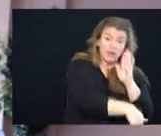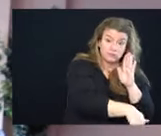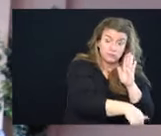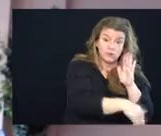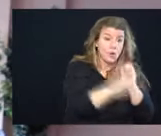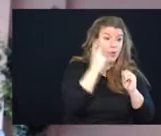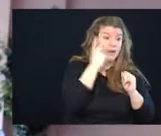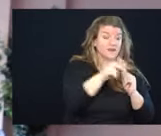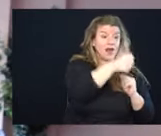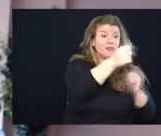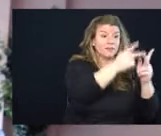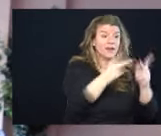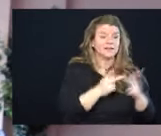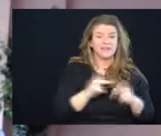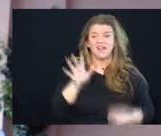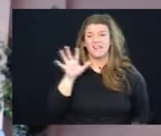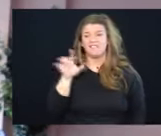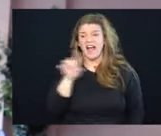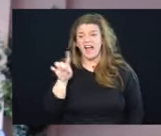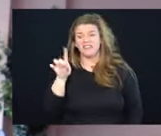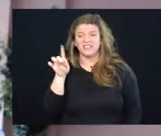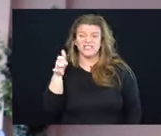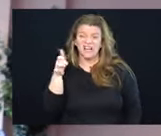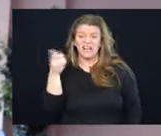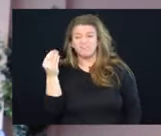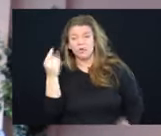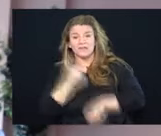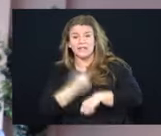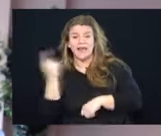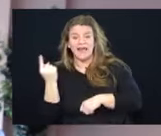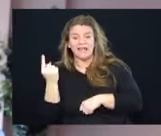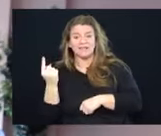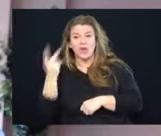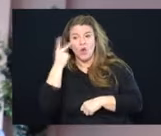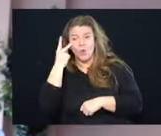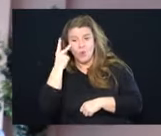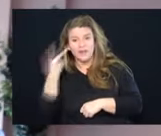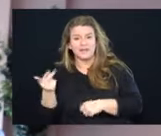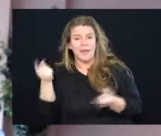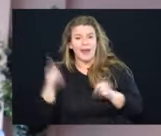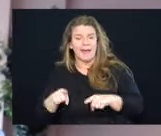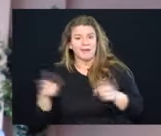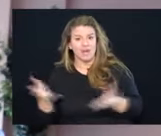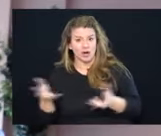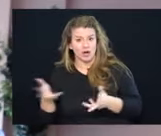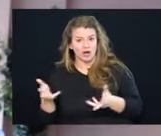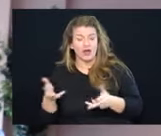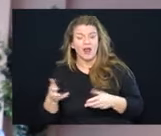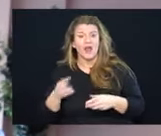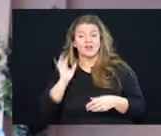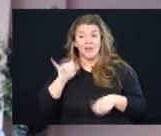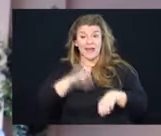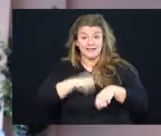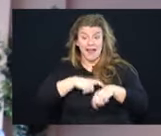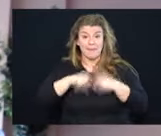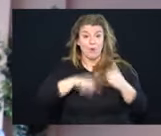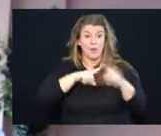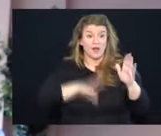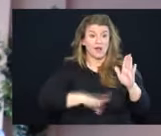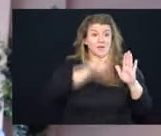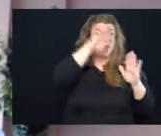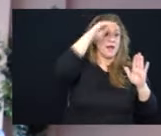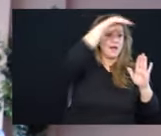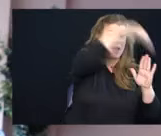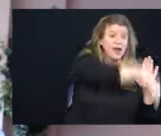to maybe 10 to 14 days, we see then a peak of hospitalizations. Then in the following week or